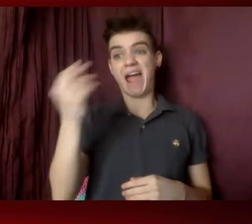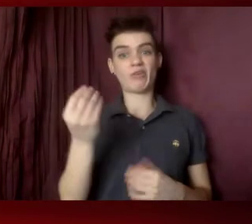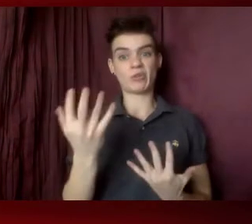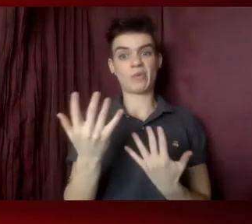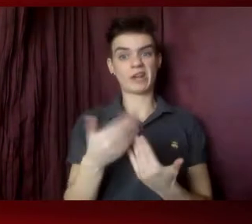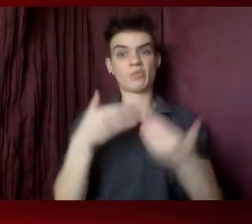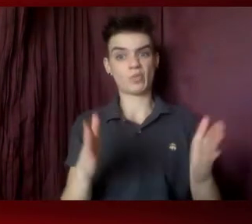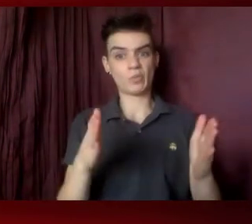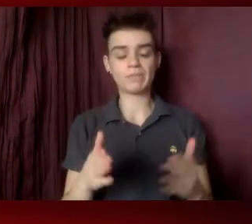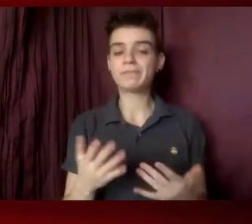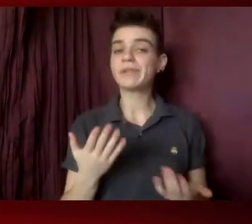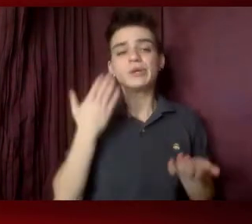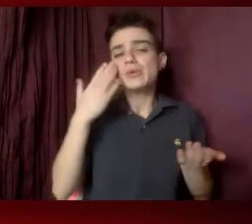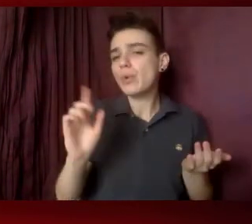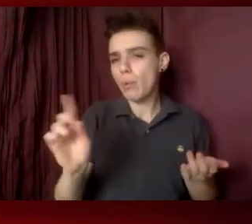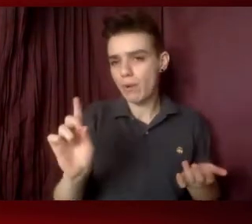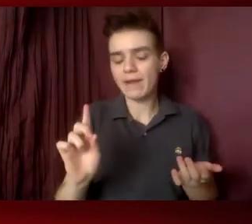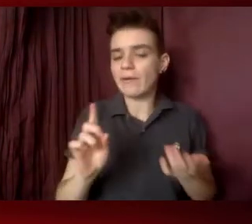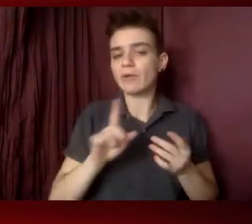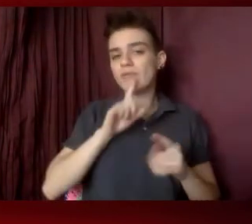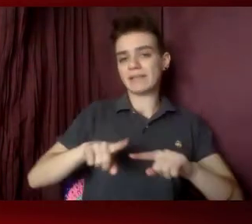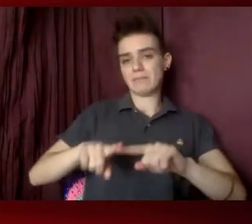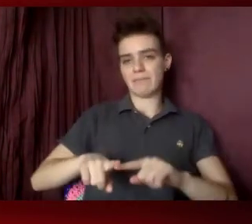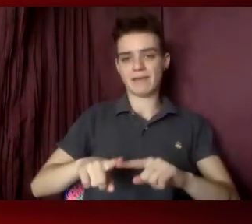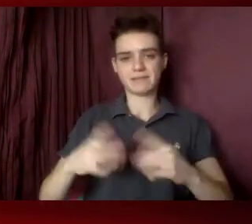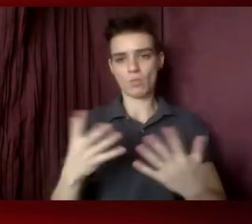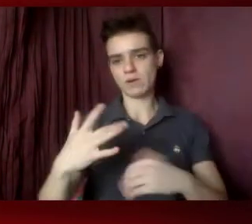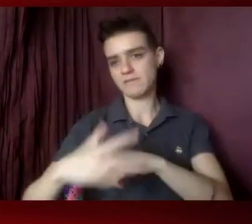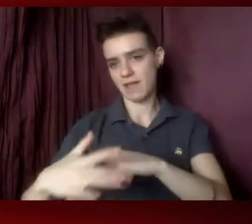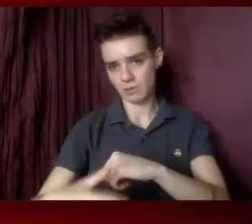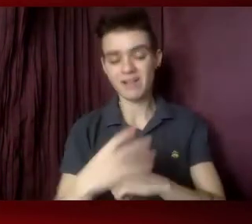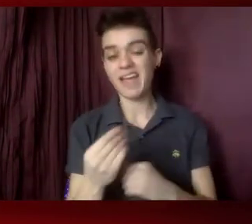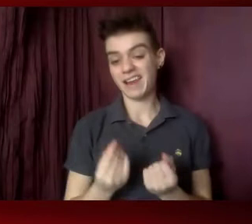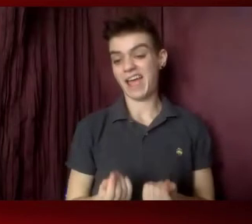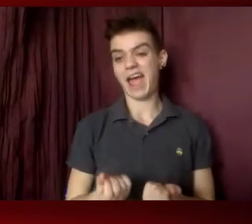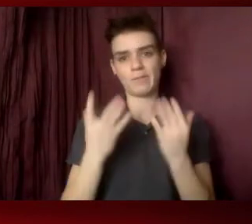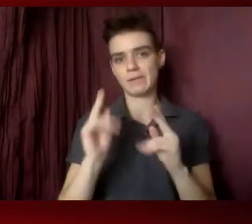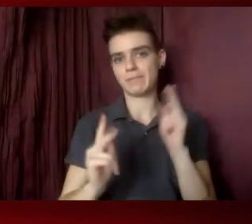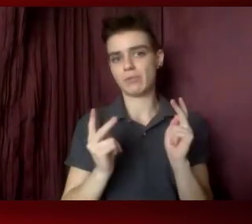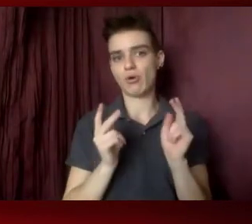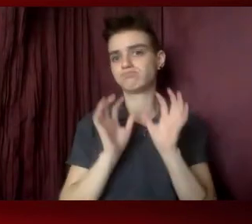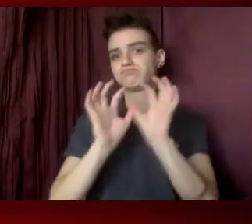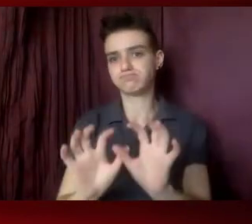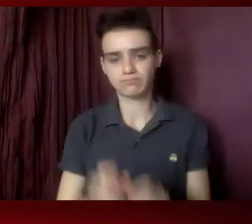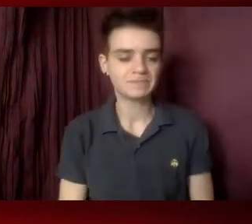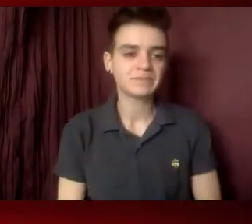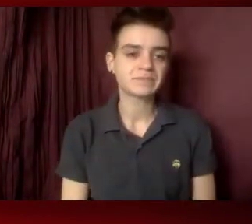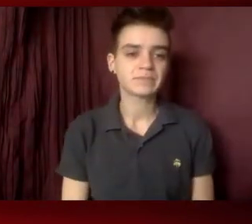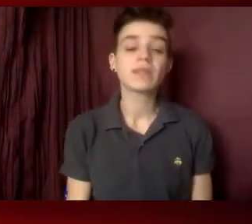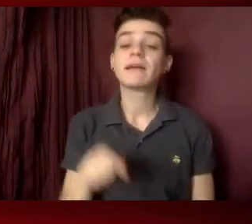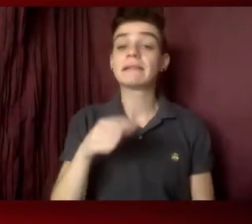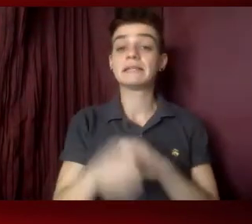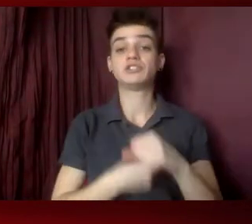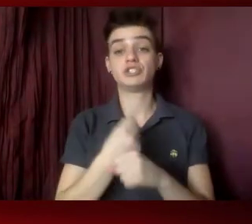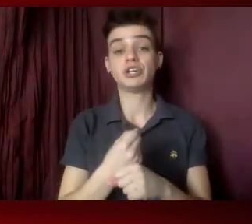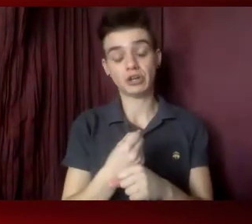where you're going to meet, it just depends upon what kind of space is available and how many people are on your team. Of course, this year, we're all going to be meeting for those of